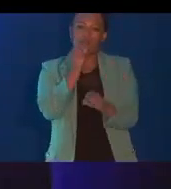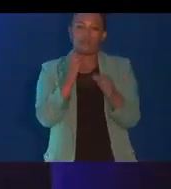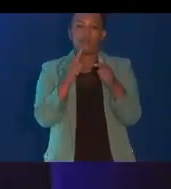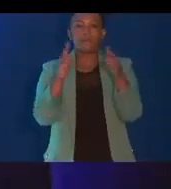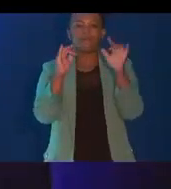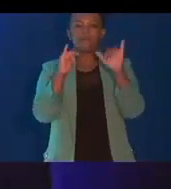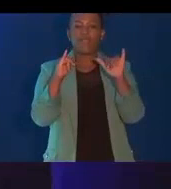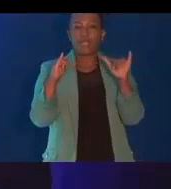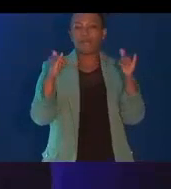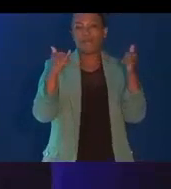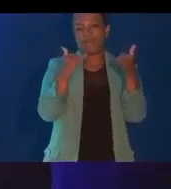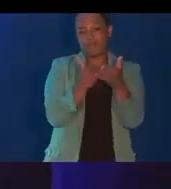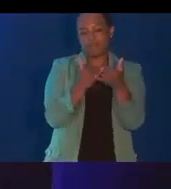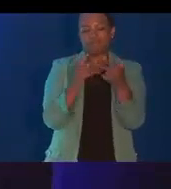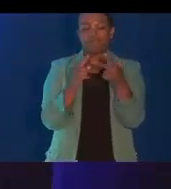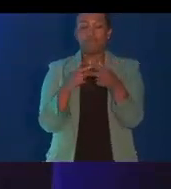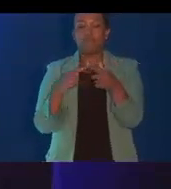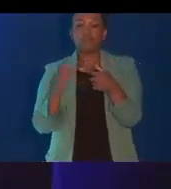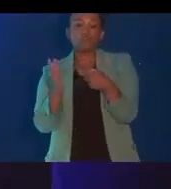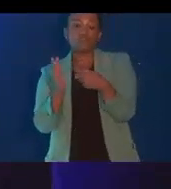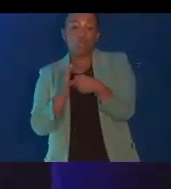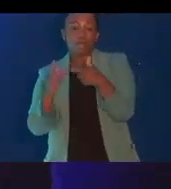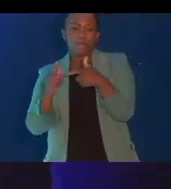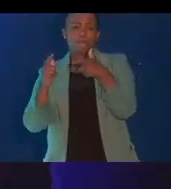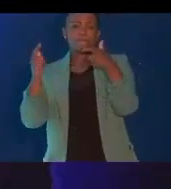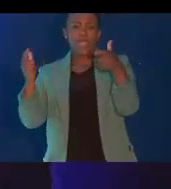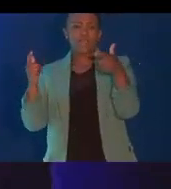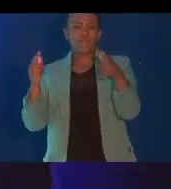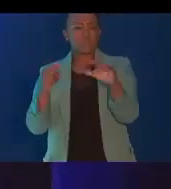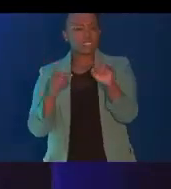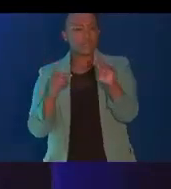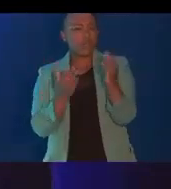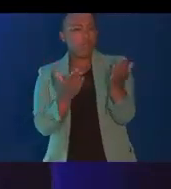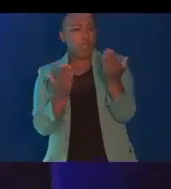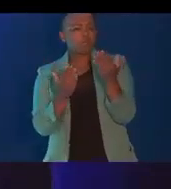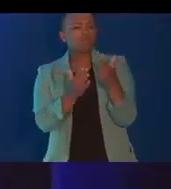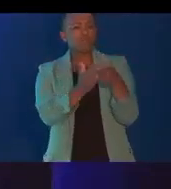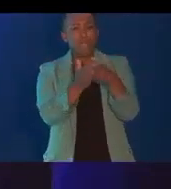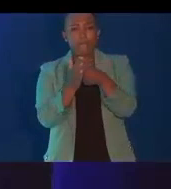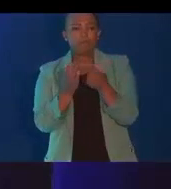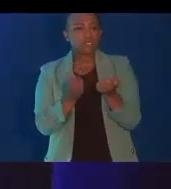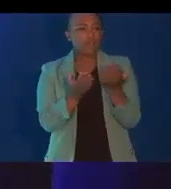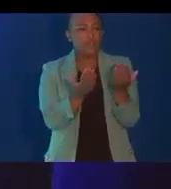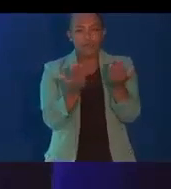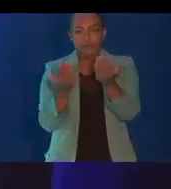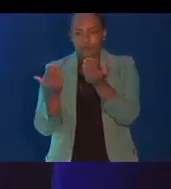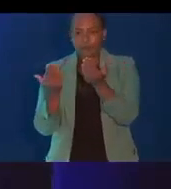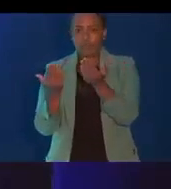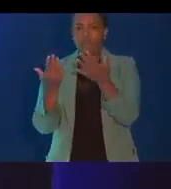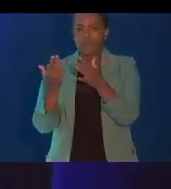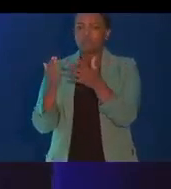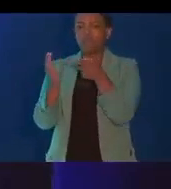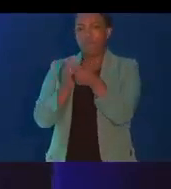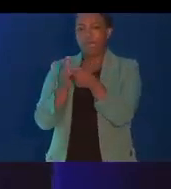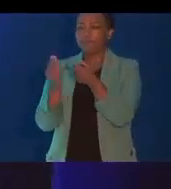retailers that have worked so hard to develop small businesses as suppliers and place their products on their shelves.